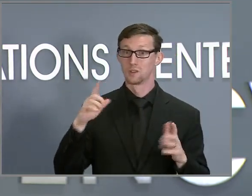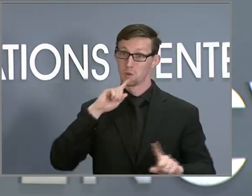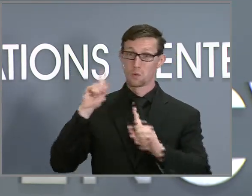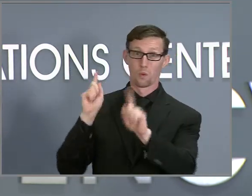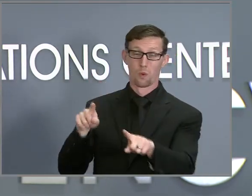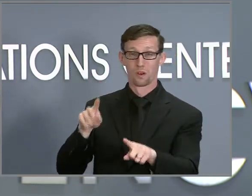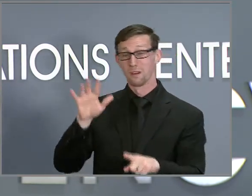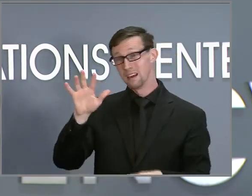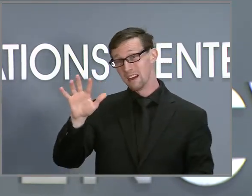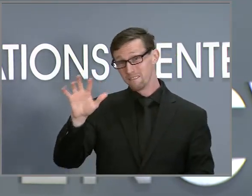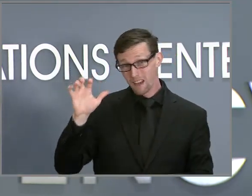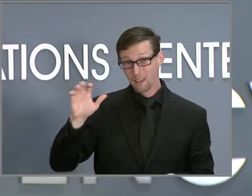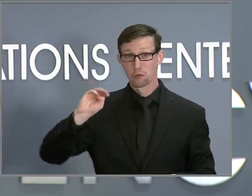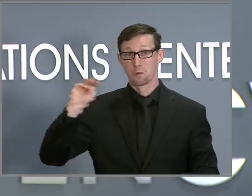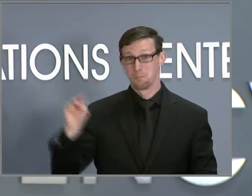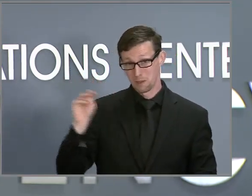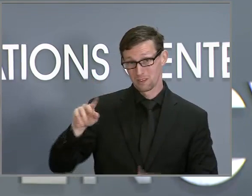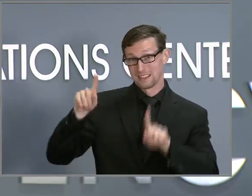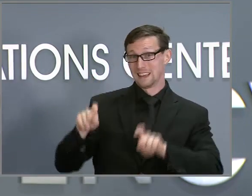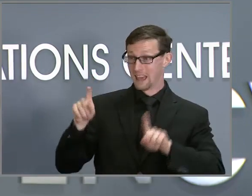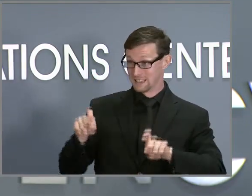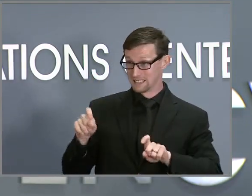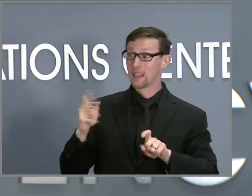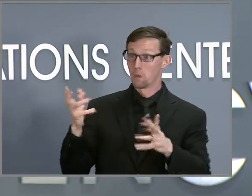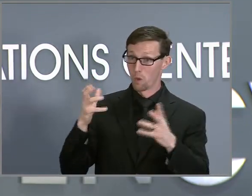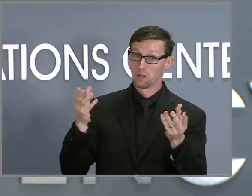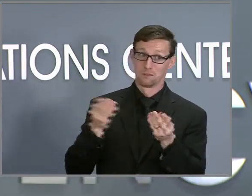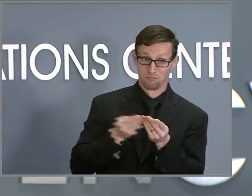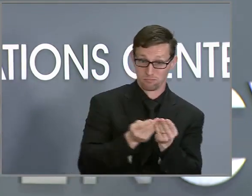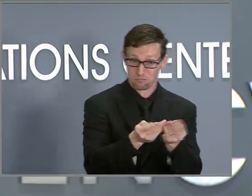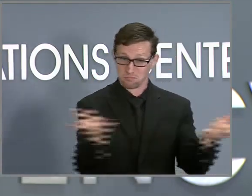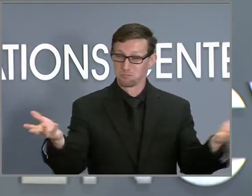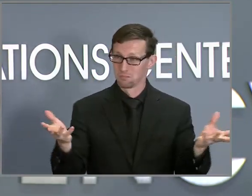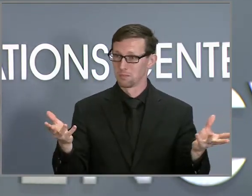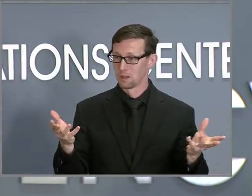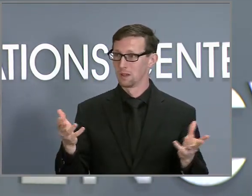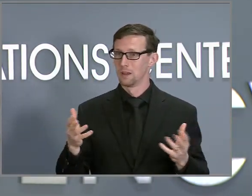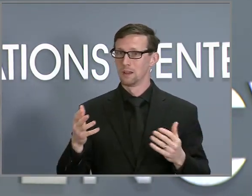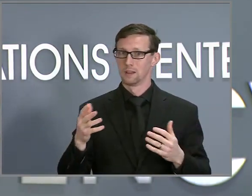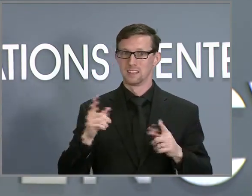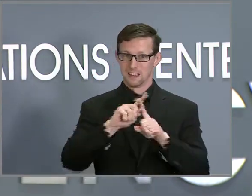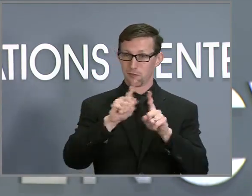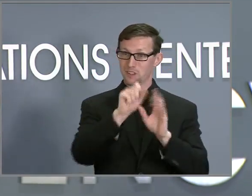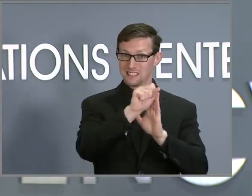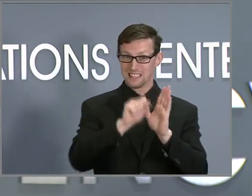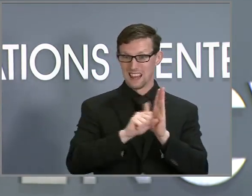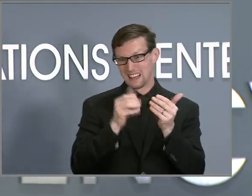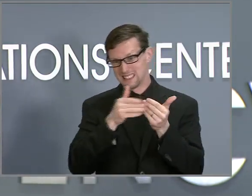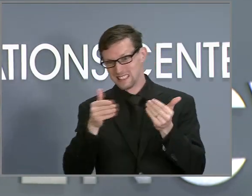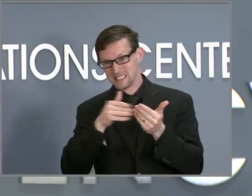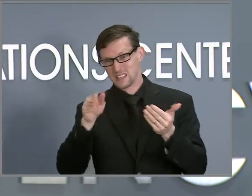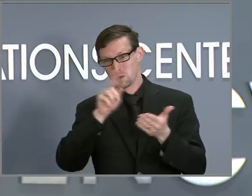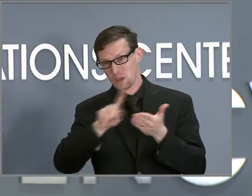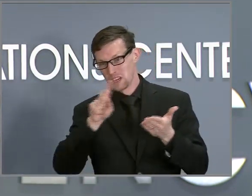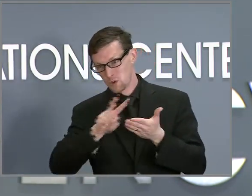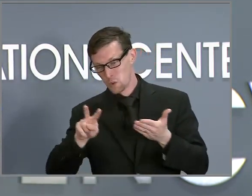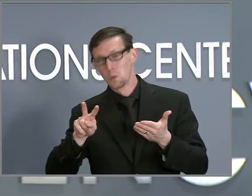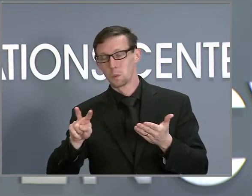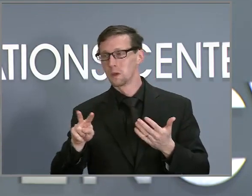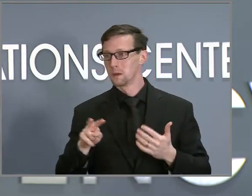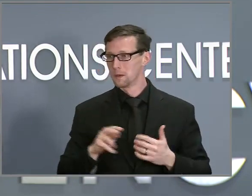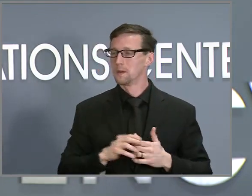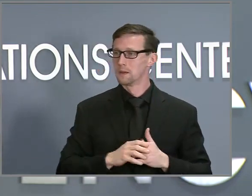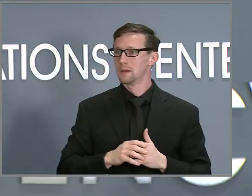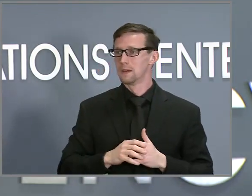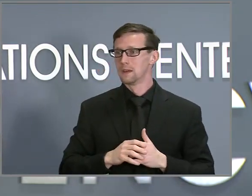tests that they're going to try to get out to to the the states in the next week, couple of weeks or so.